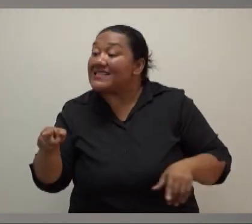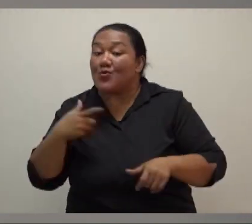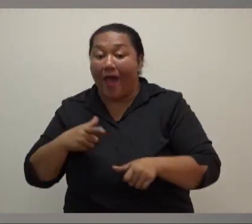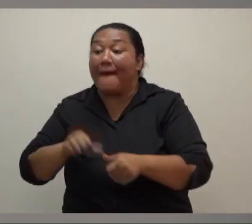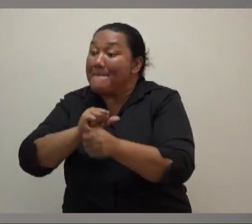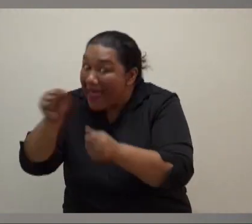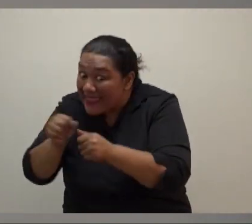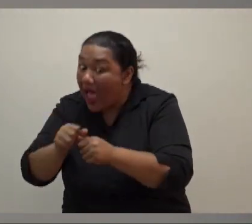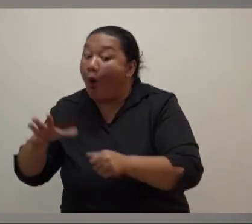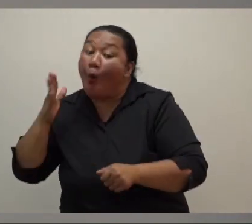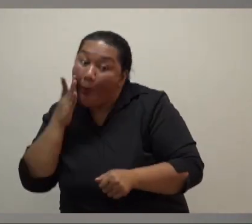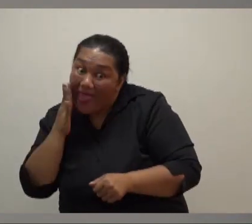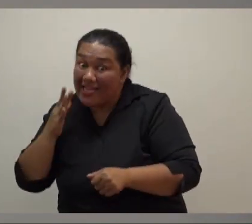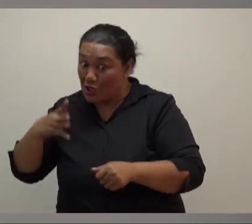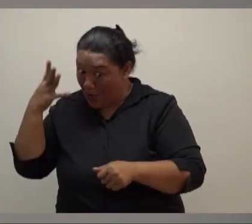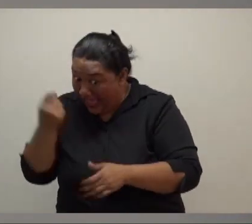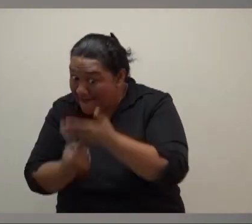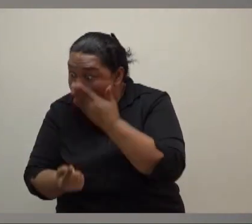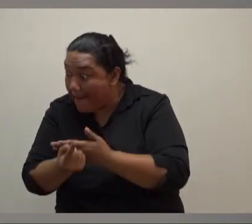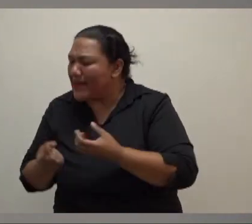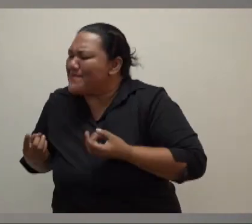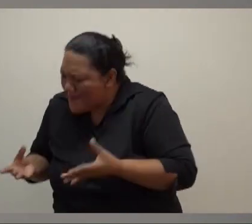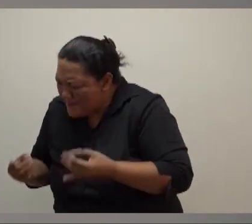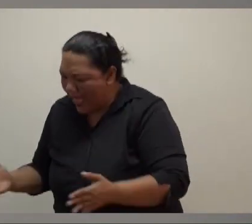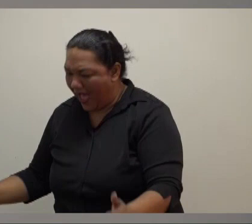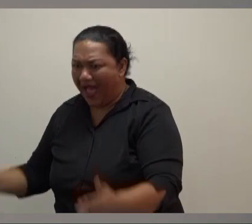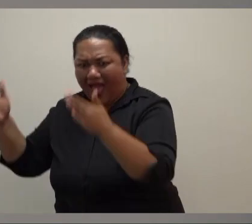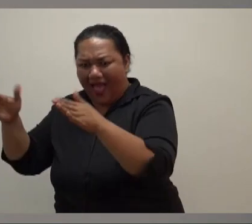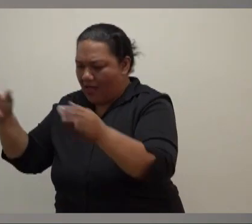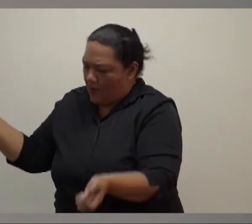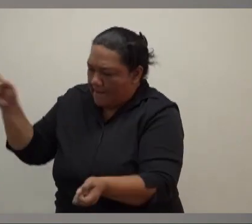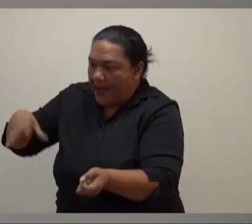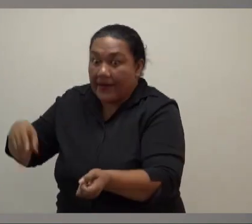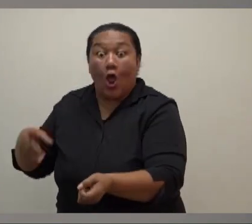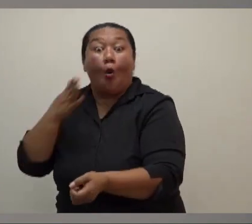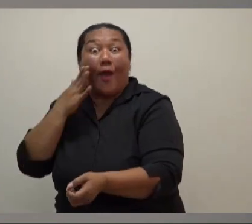It's not a strict must, you must do that, otherwise you'll be punished or something. Please don't make it out to be that.